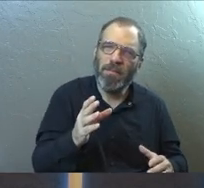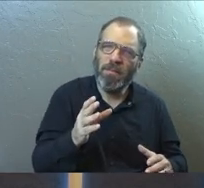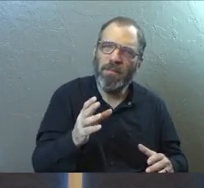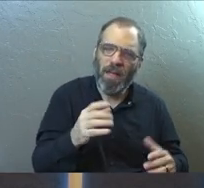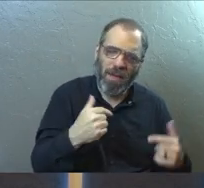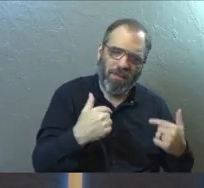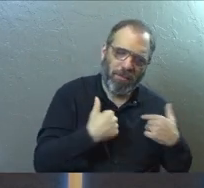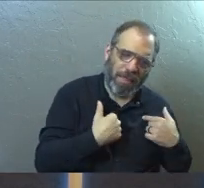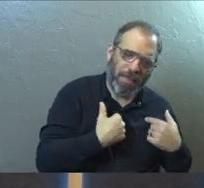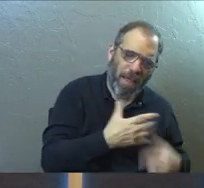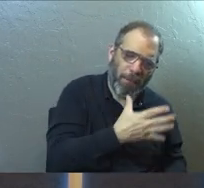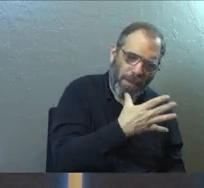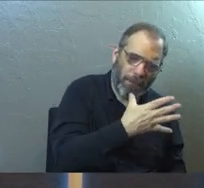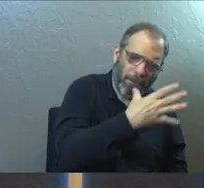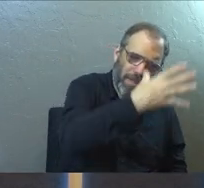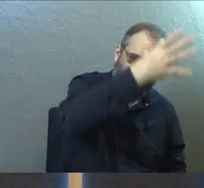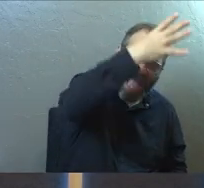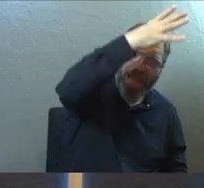As mom and dad.